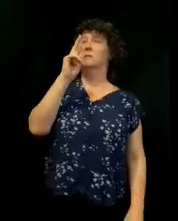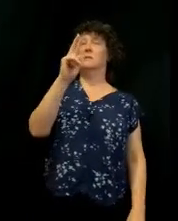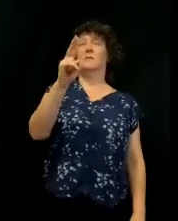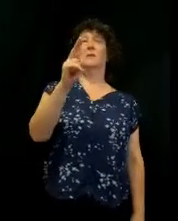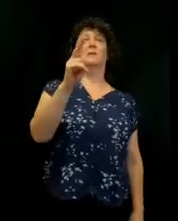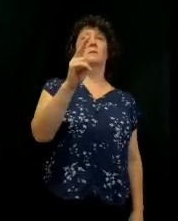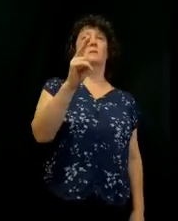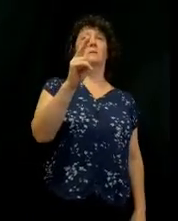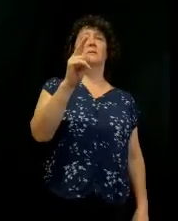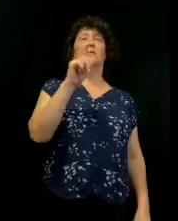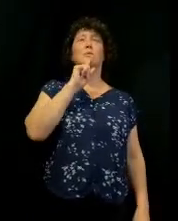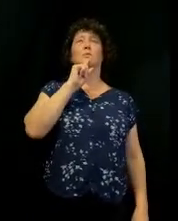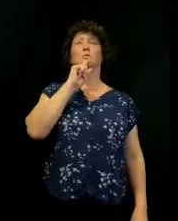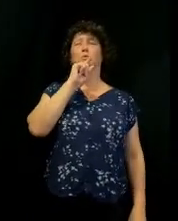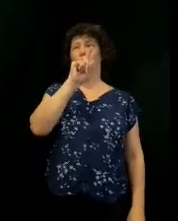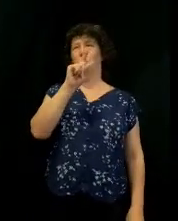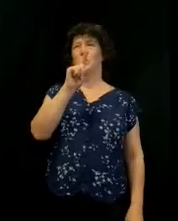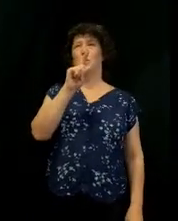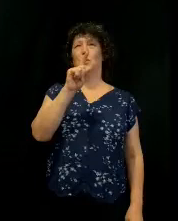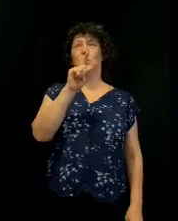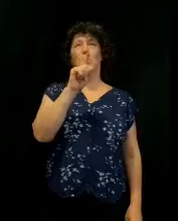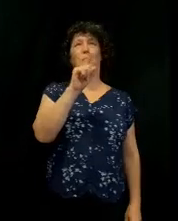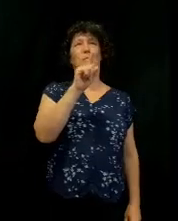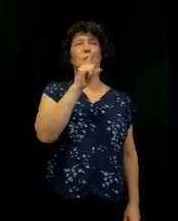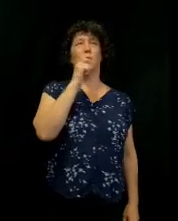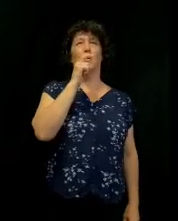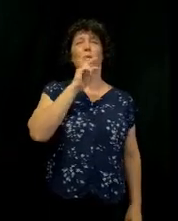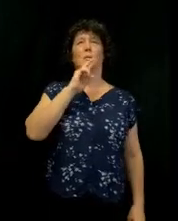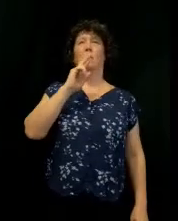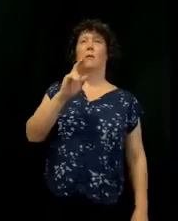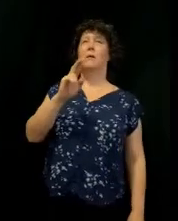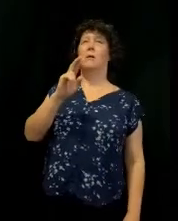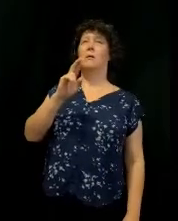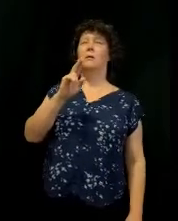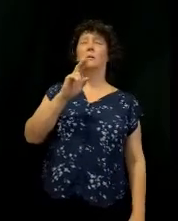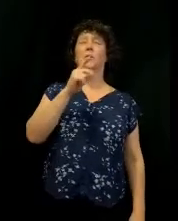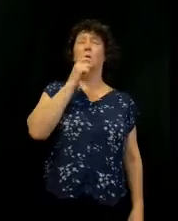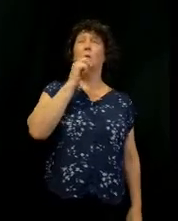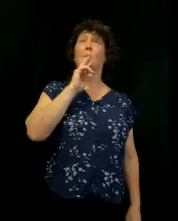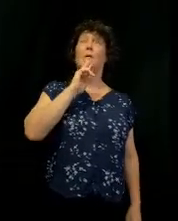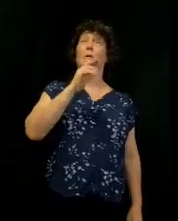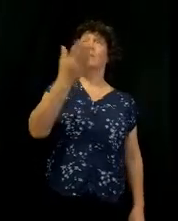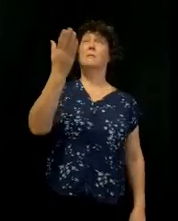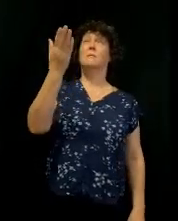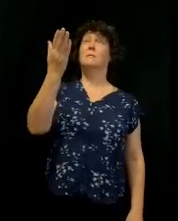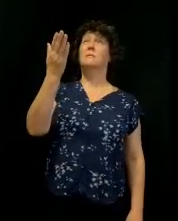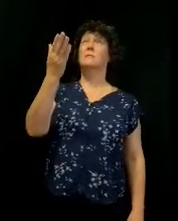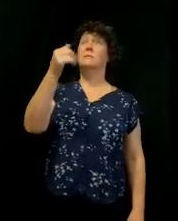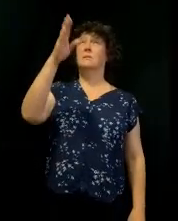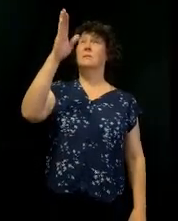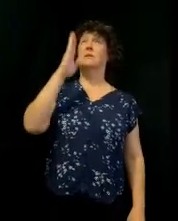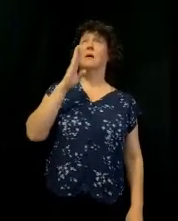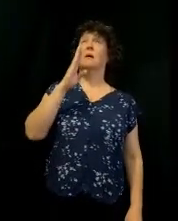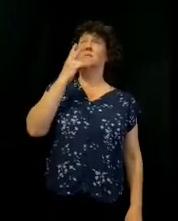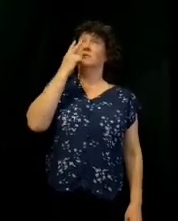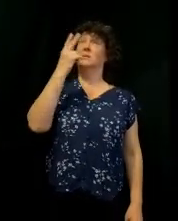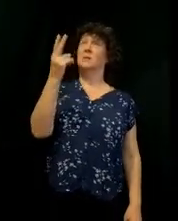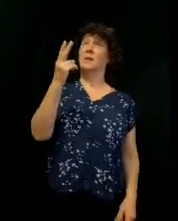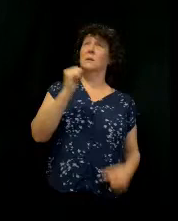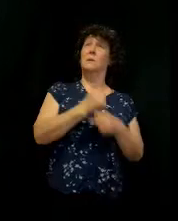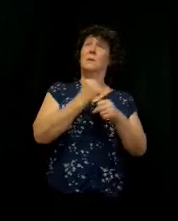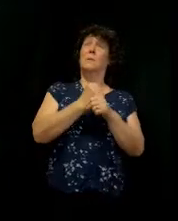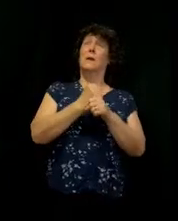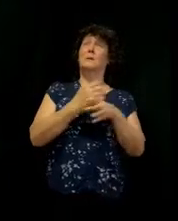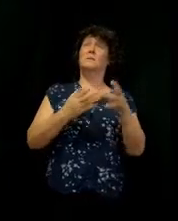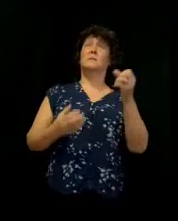eyes to see your truth. Open our eyes to see who you are. that, Lord God, this scene will produce a singing,